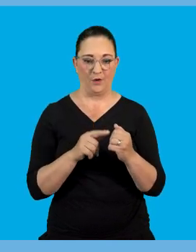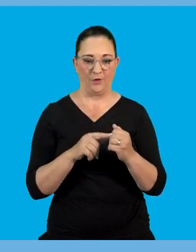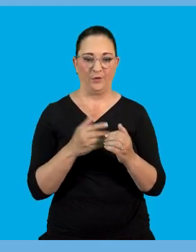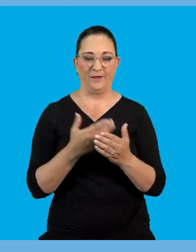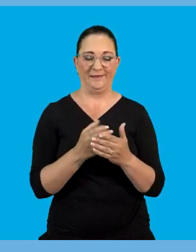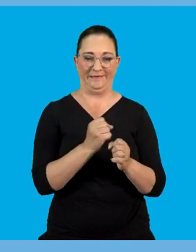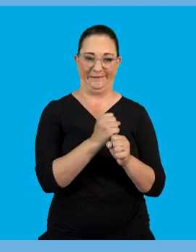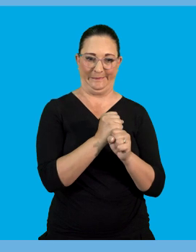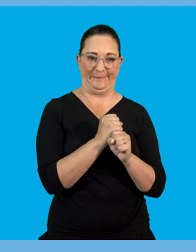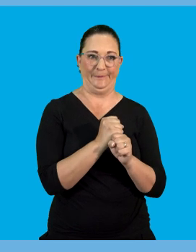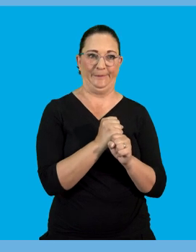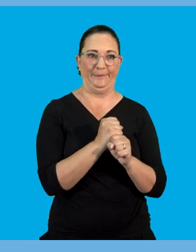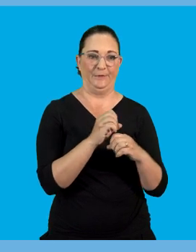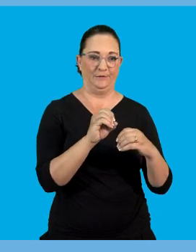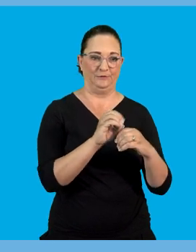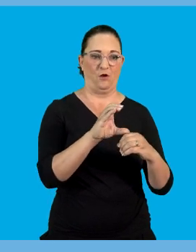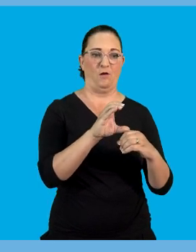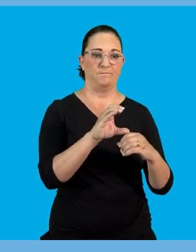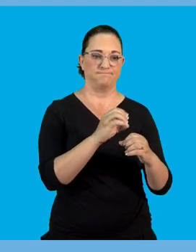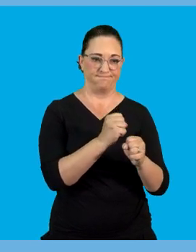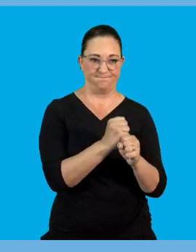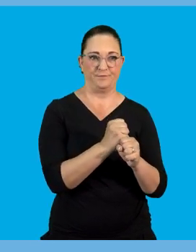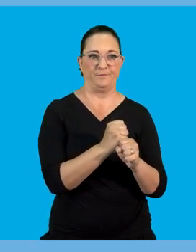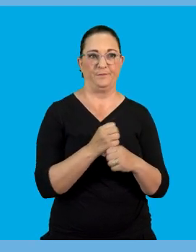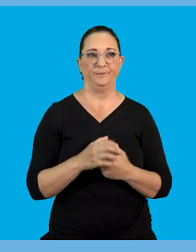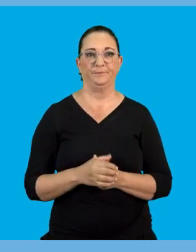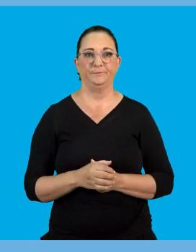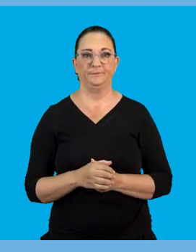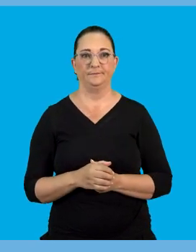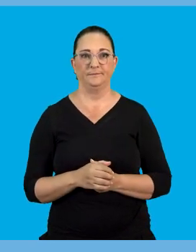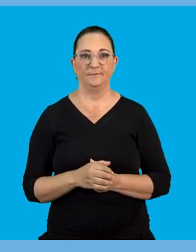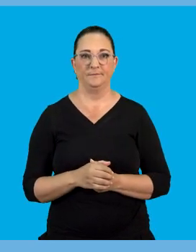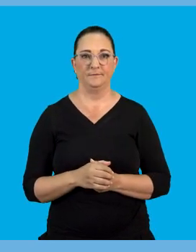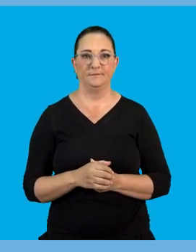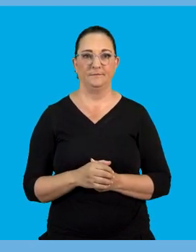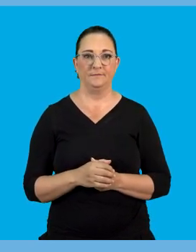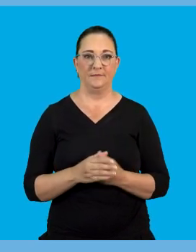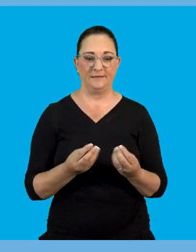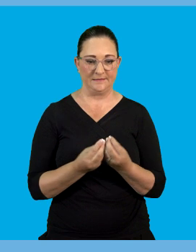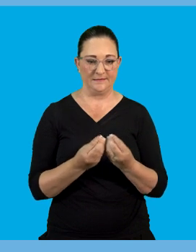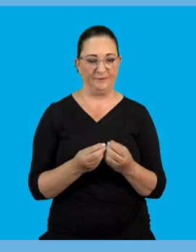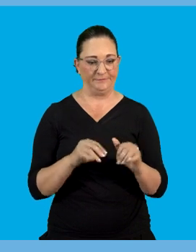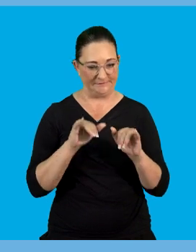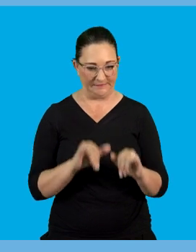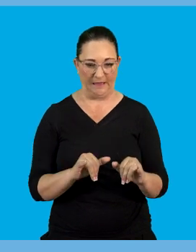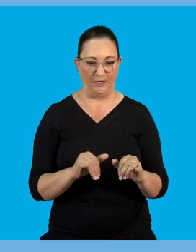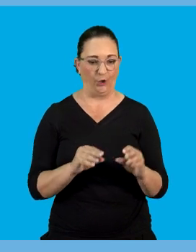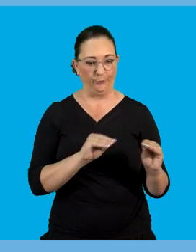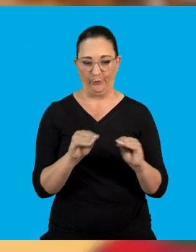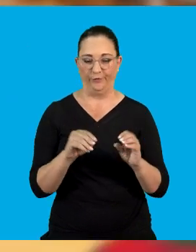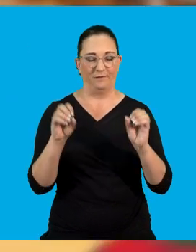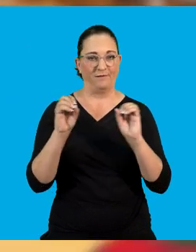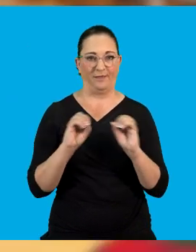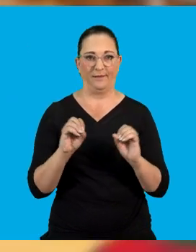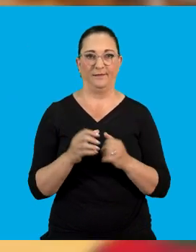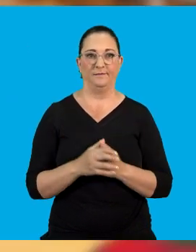going to keep its charge. Why? Because we're talking about static electricity static means something is stationary something